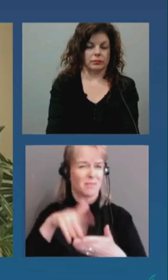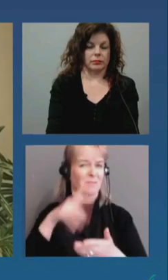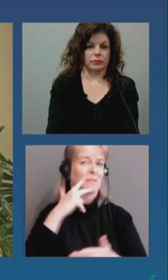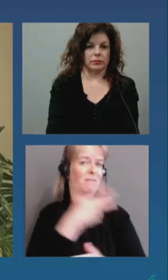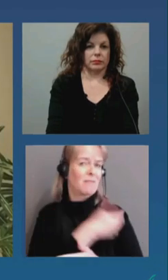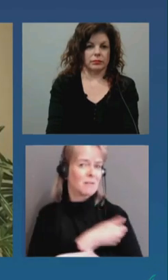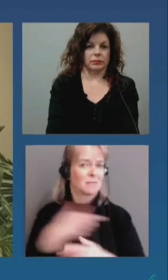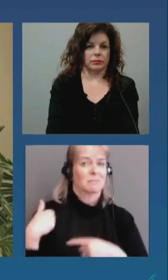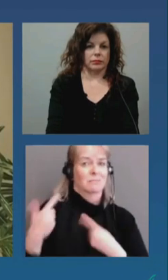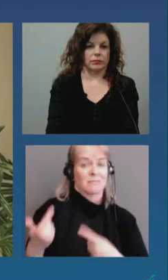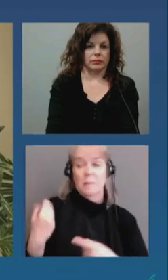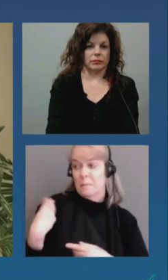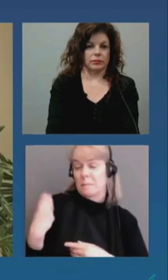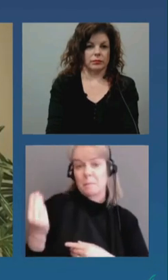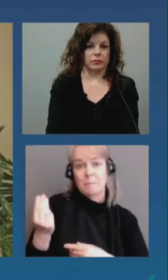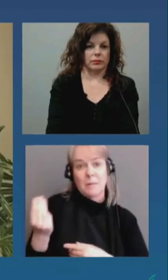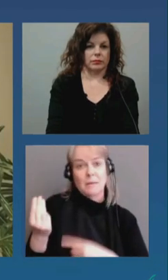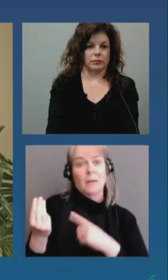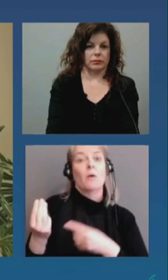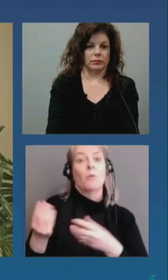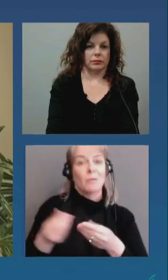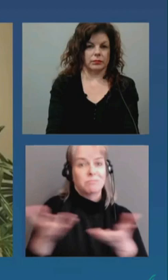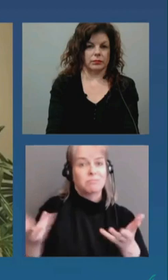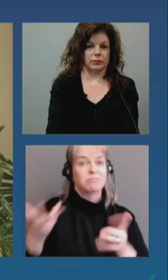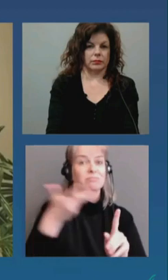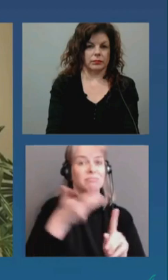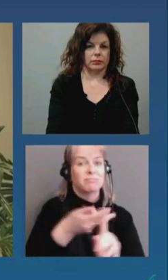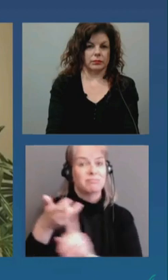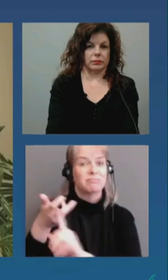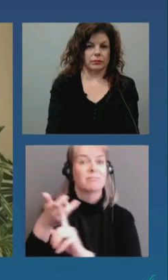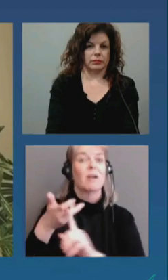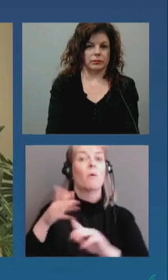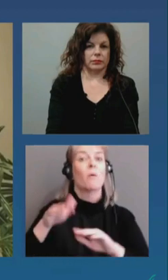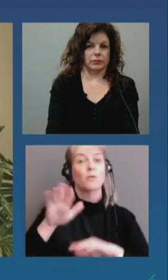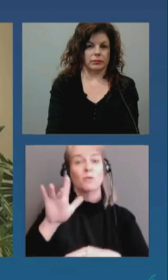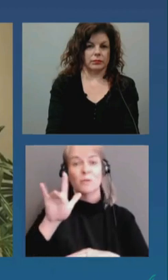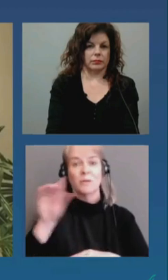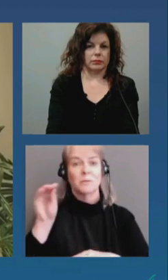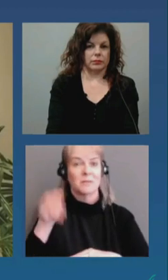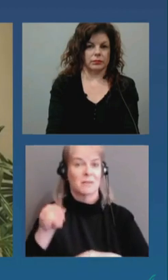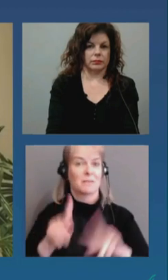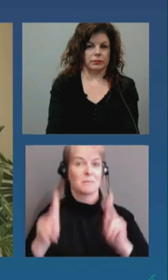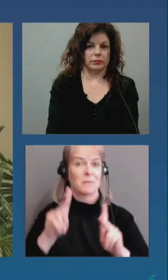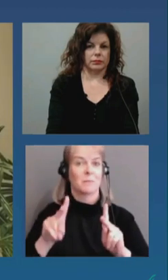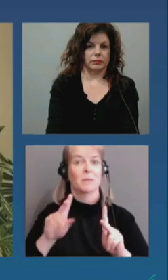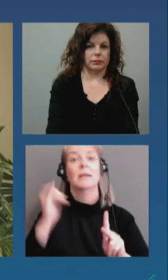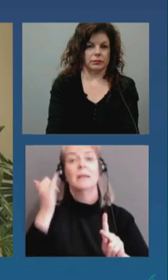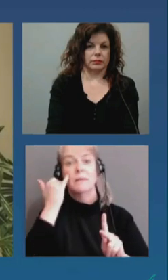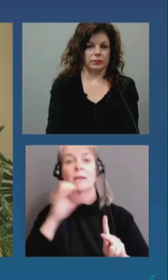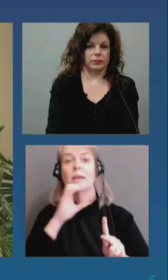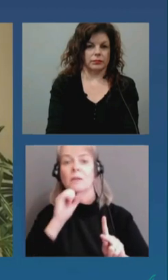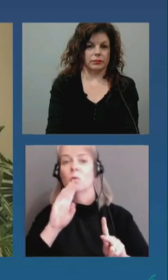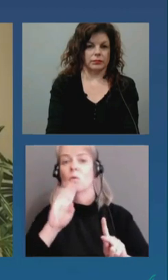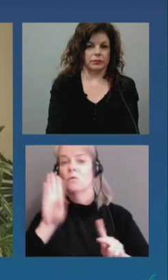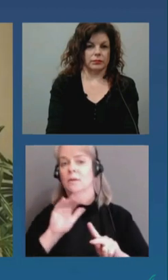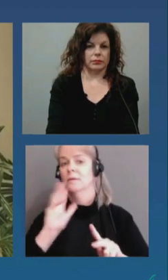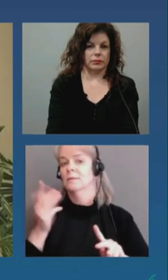surpassed delivering doses to 25% of the population over the age of 16. So that's pretty remarkable.